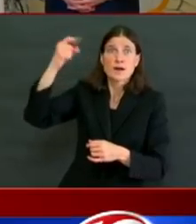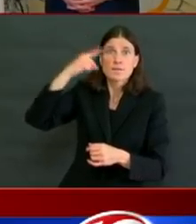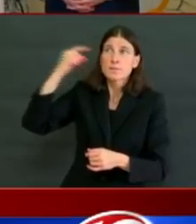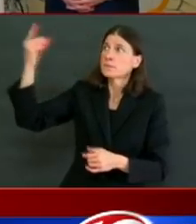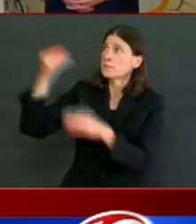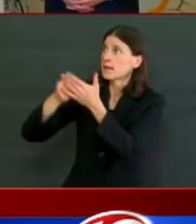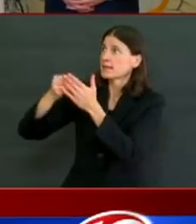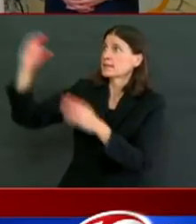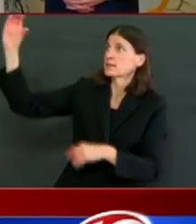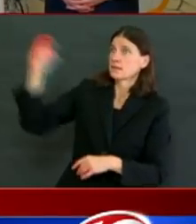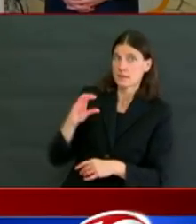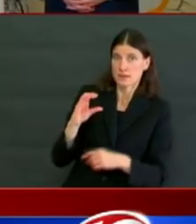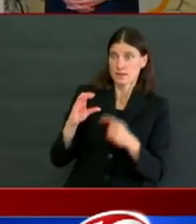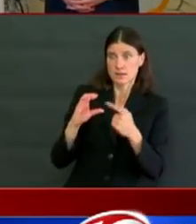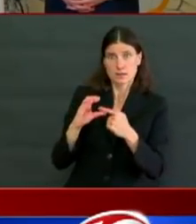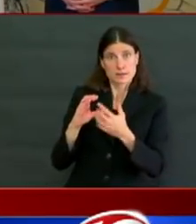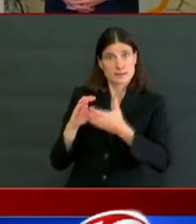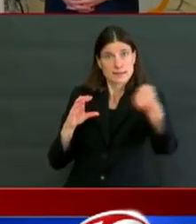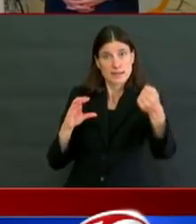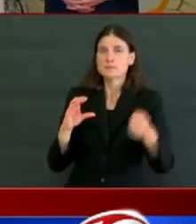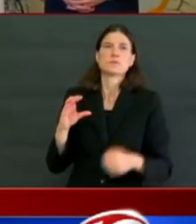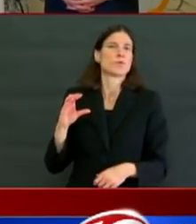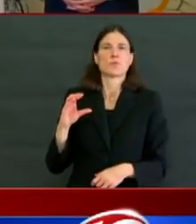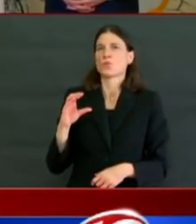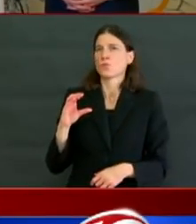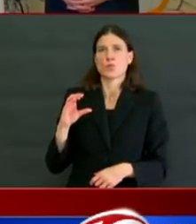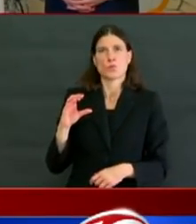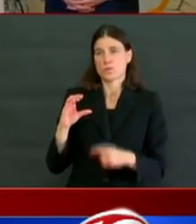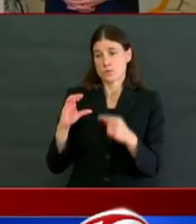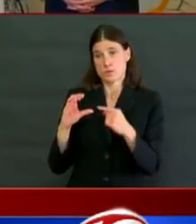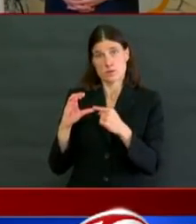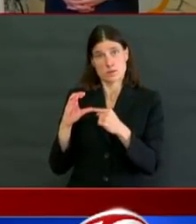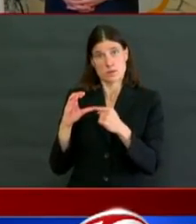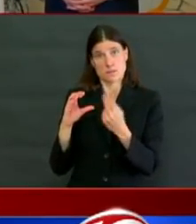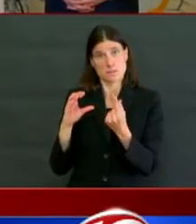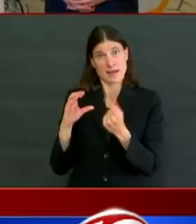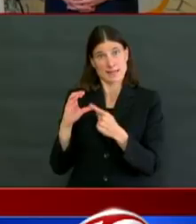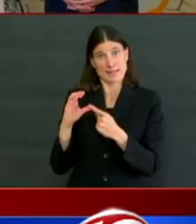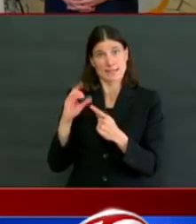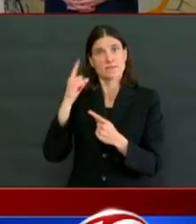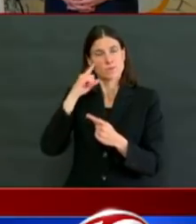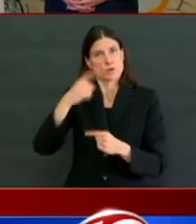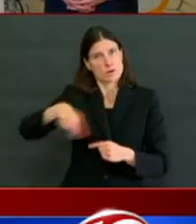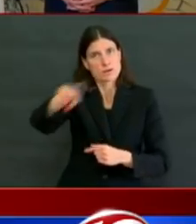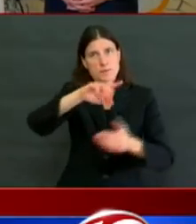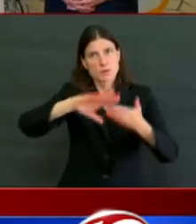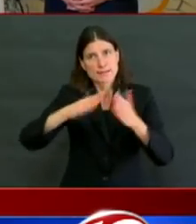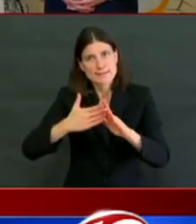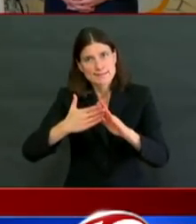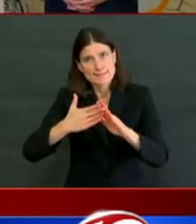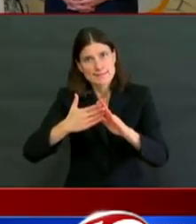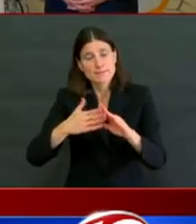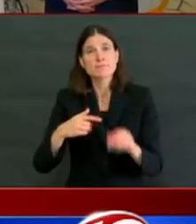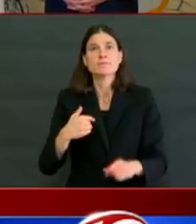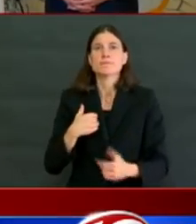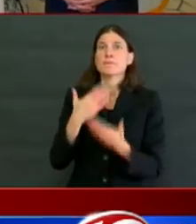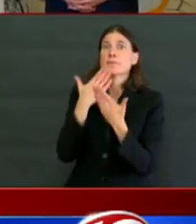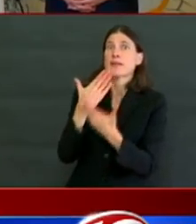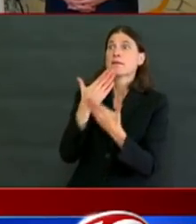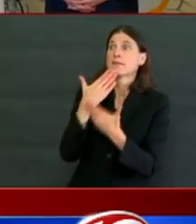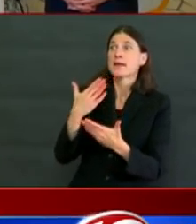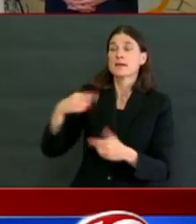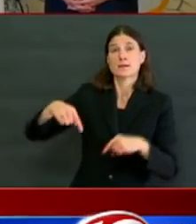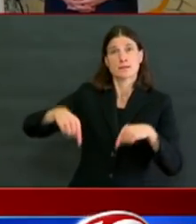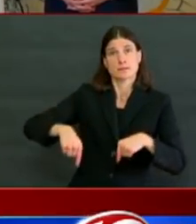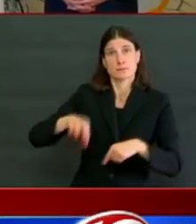give a big thank you and shout out to our terrific Attorney General, Peter Nirona. He's been working hard to understand this issue